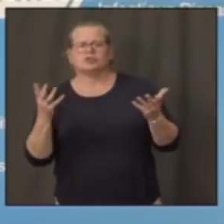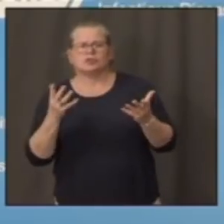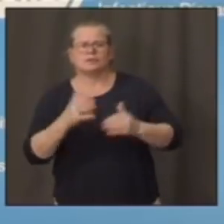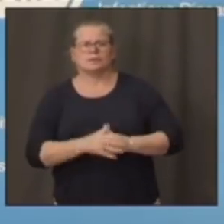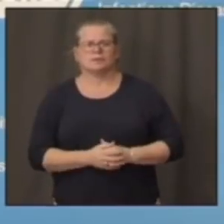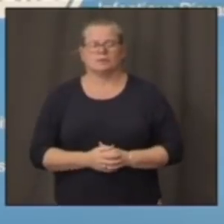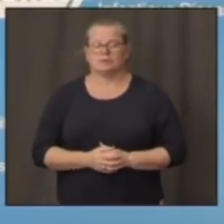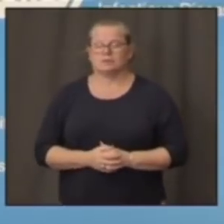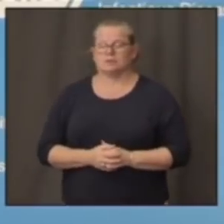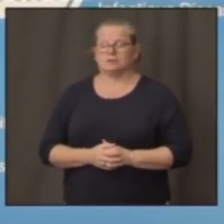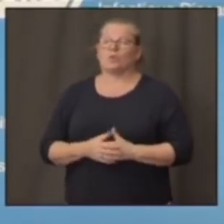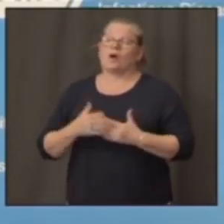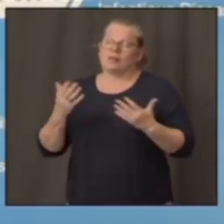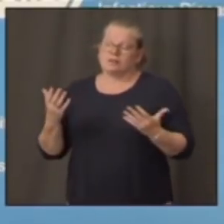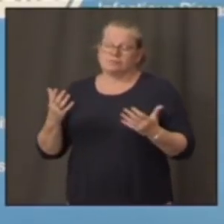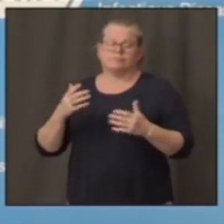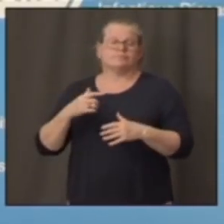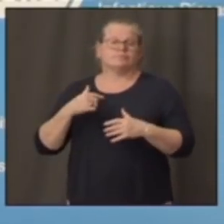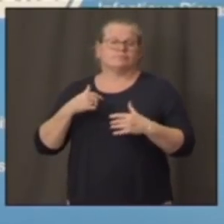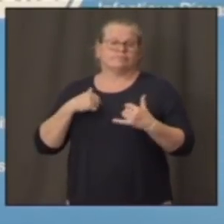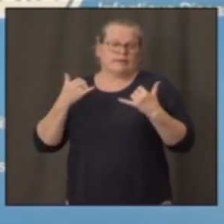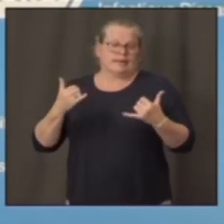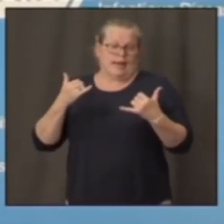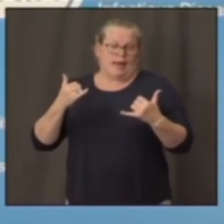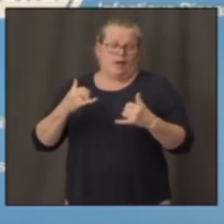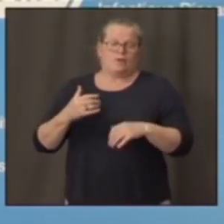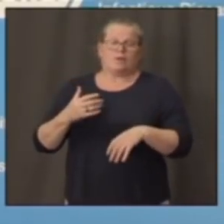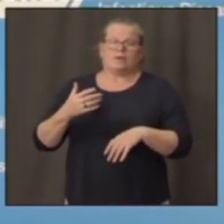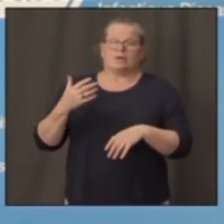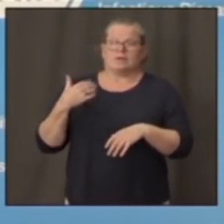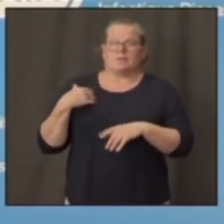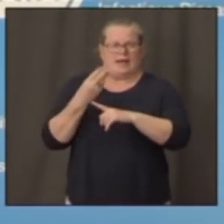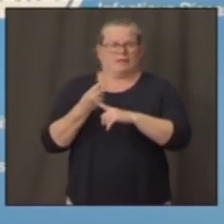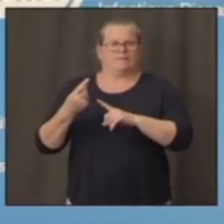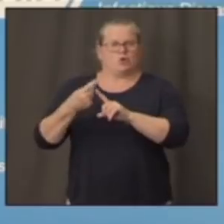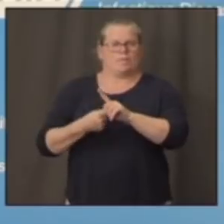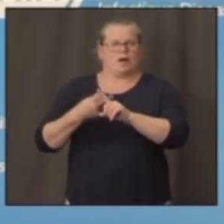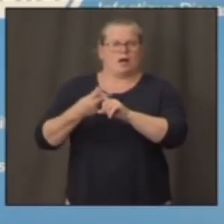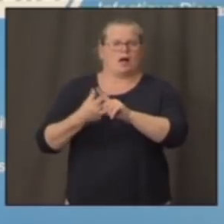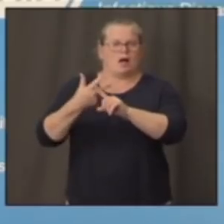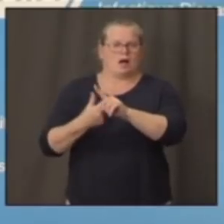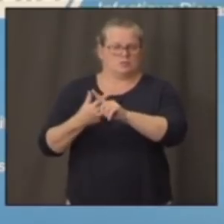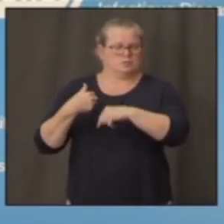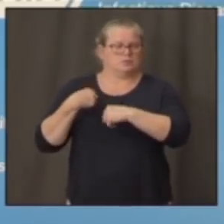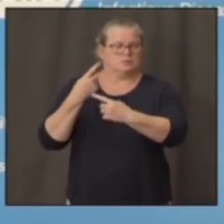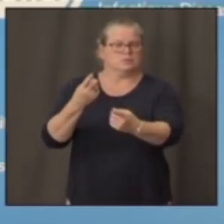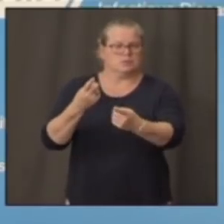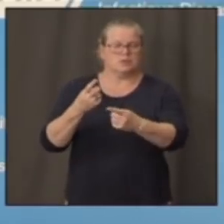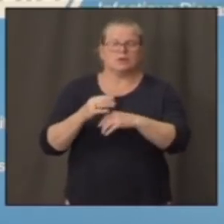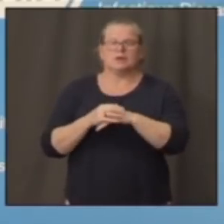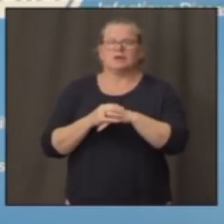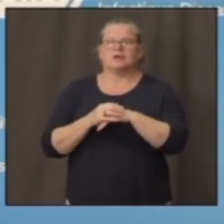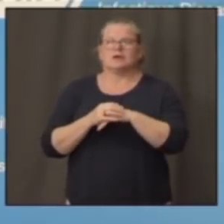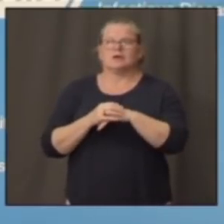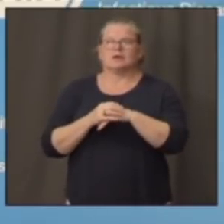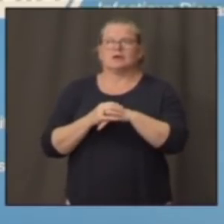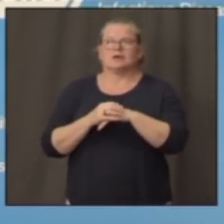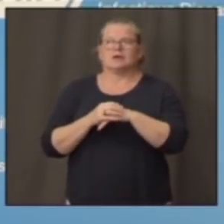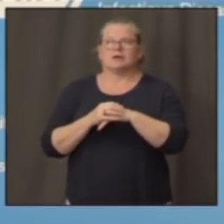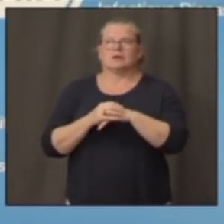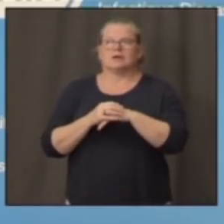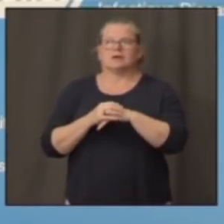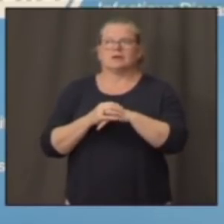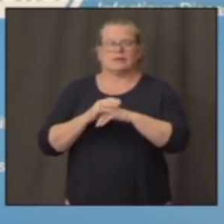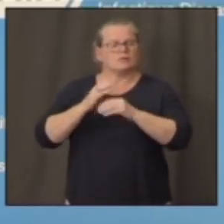have accumulated over the last couple of months, and even dated before then, that if you look at the totality